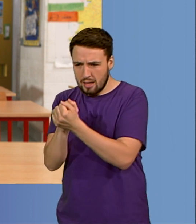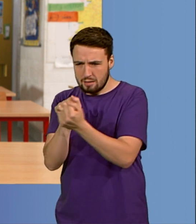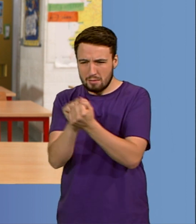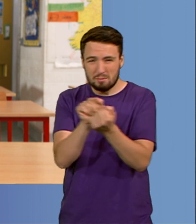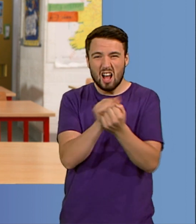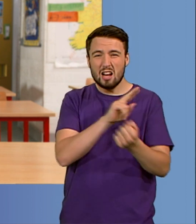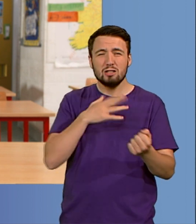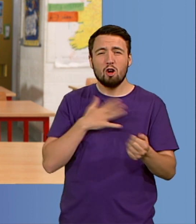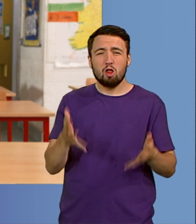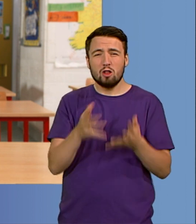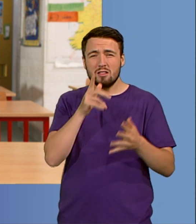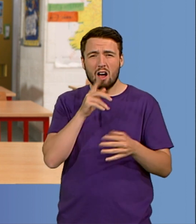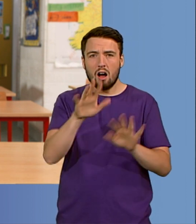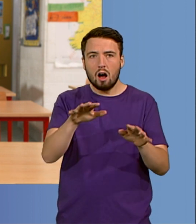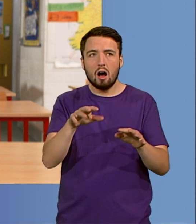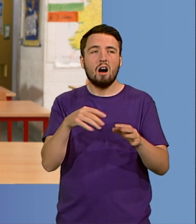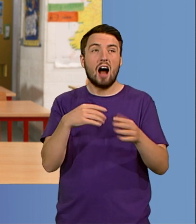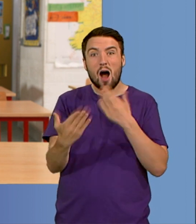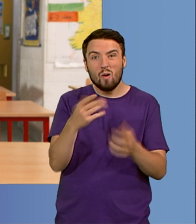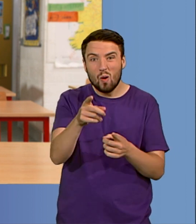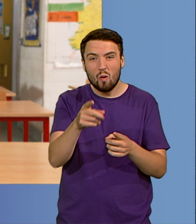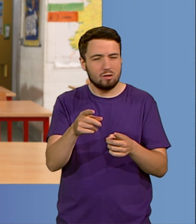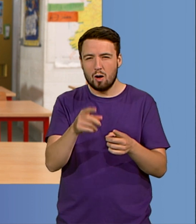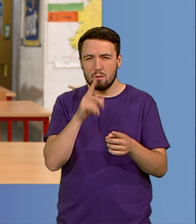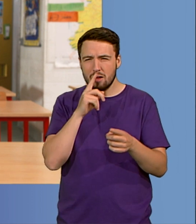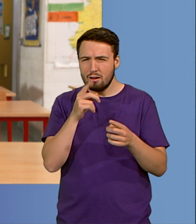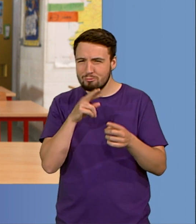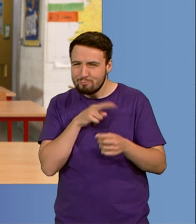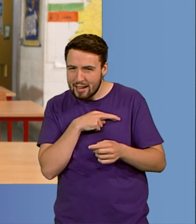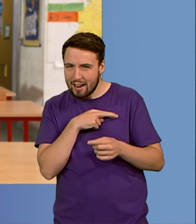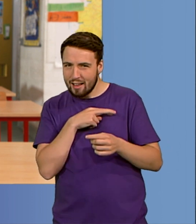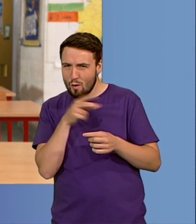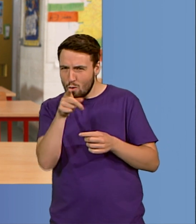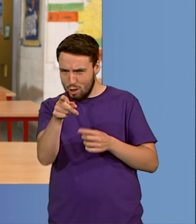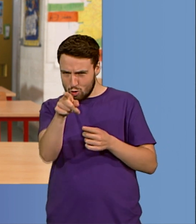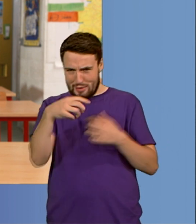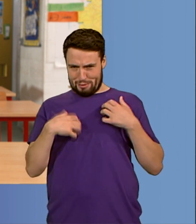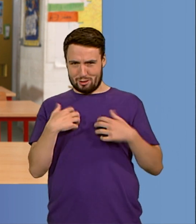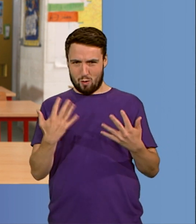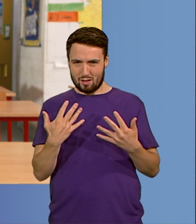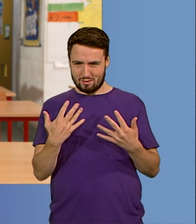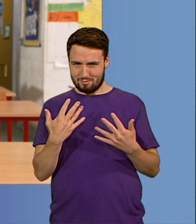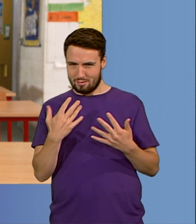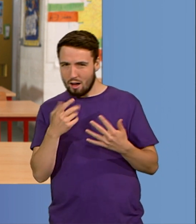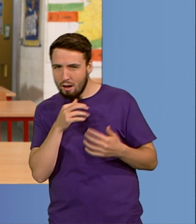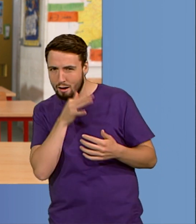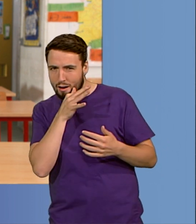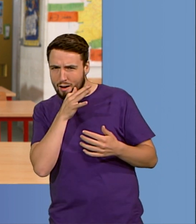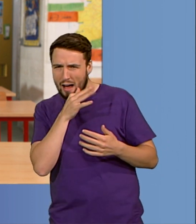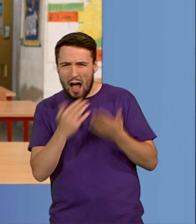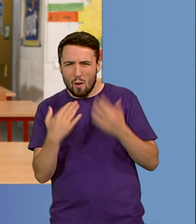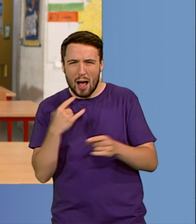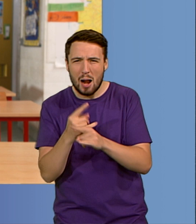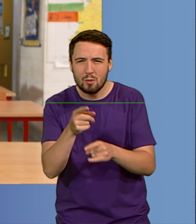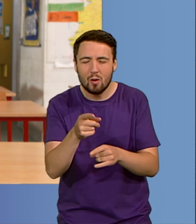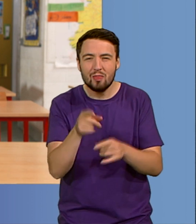say, what's interesting you? What are you doing right now? How can I help? I think that's something we all need to learn more how